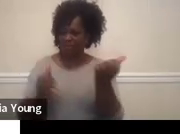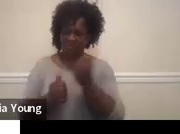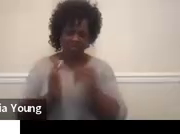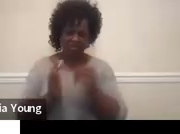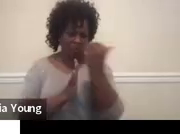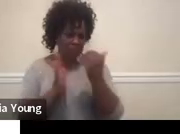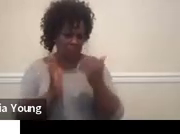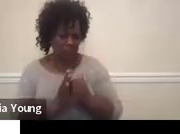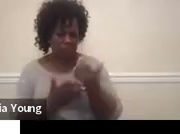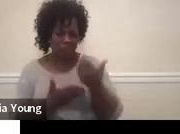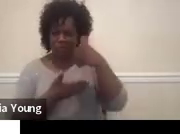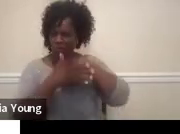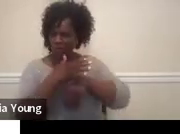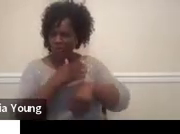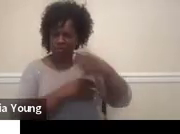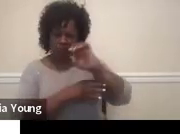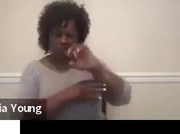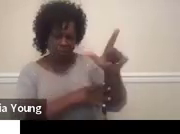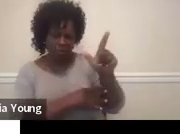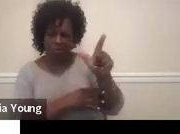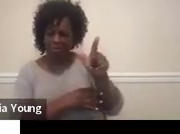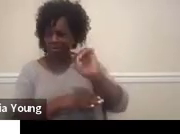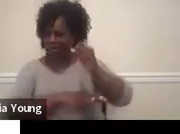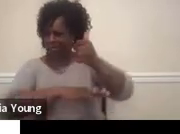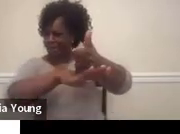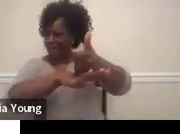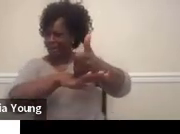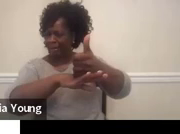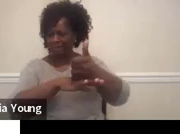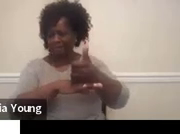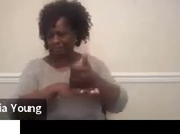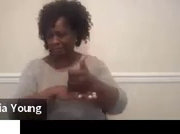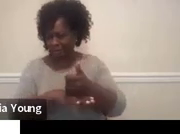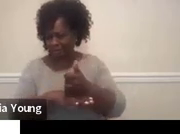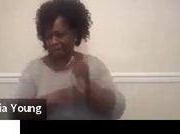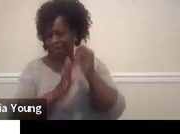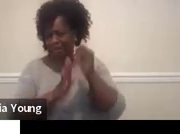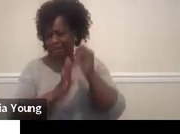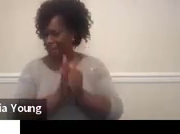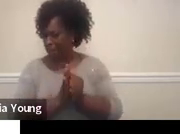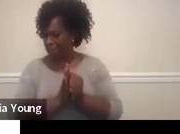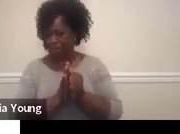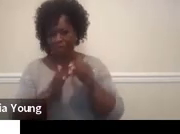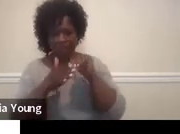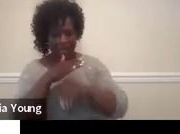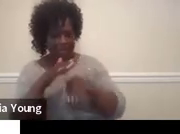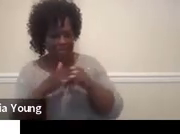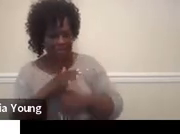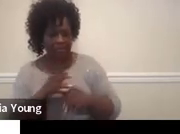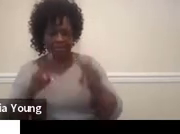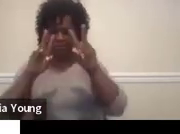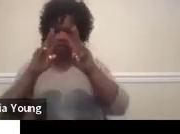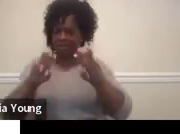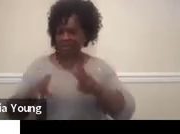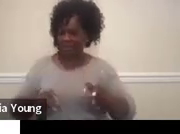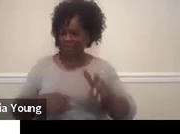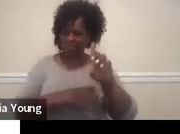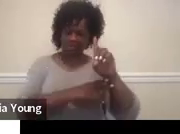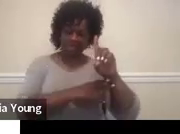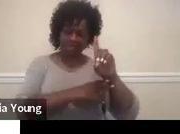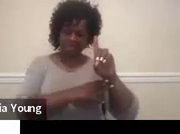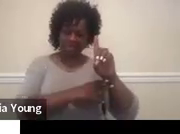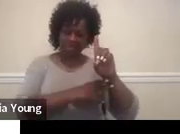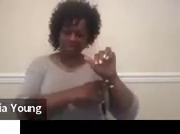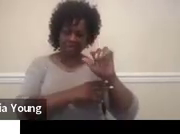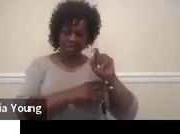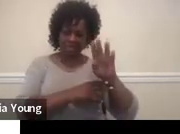activities that students can go in after they set up their own account. But the assessment database is the thing of